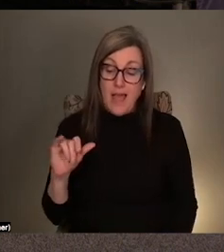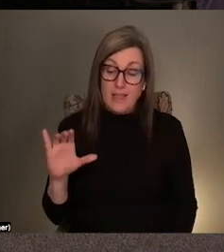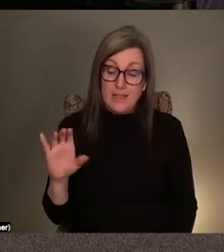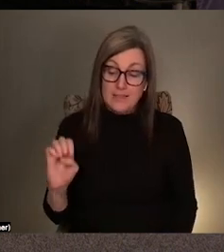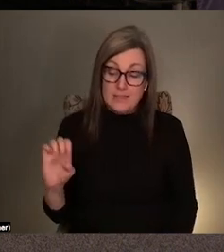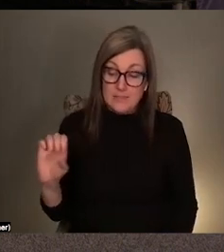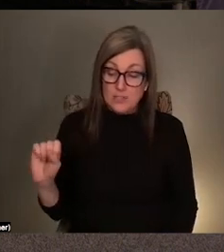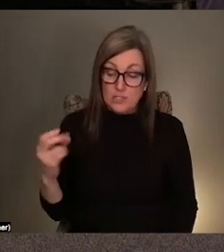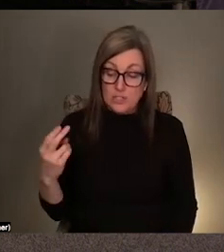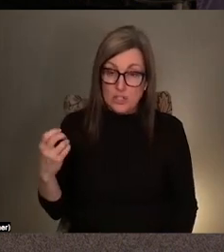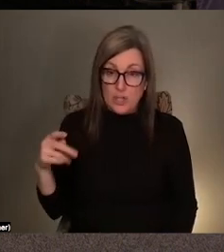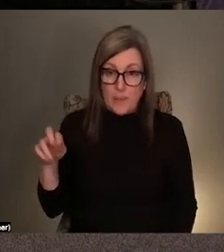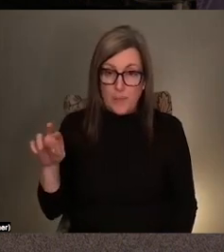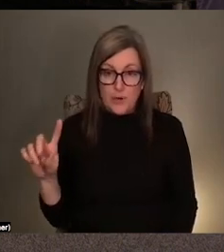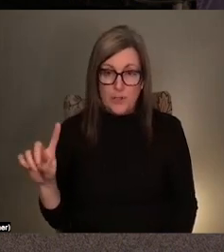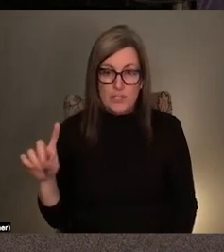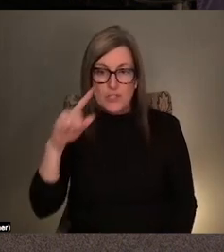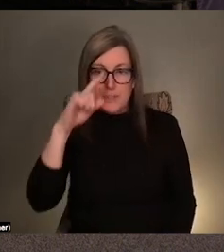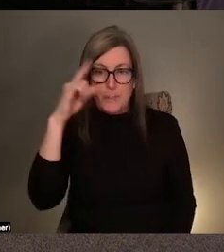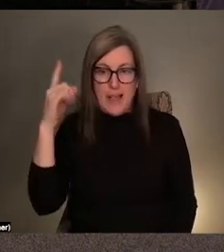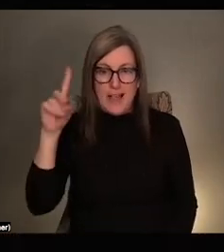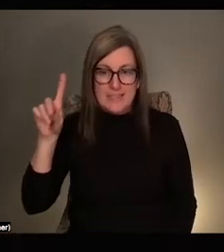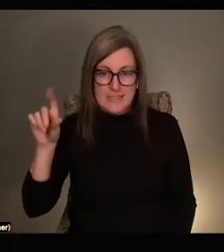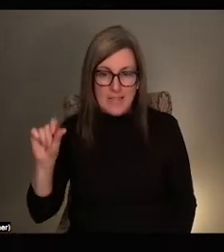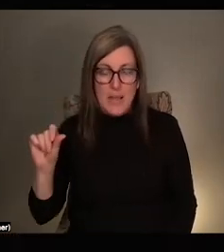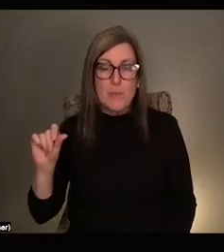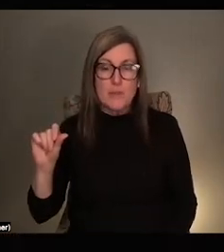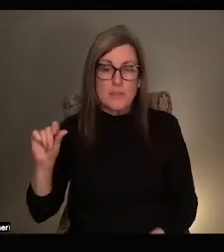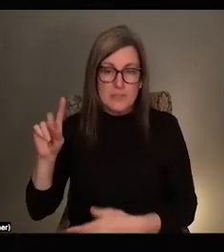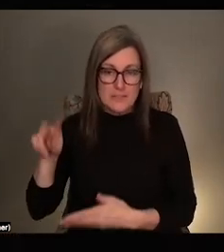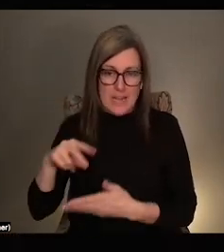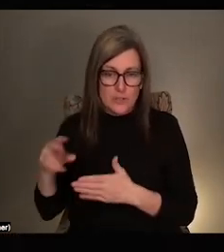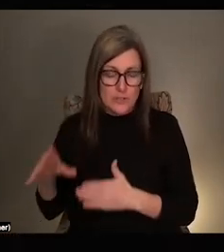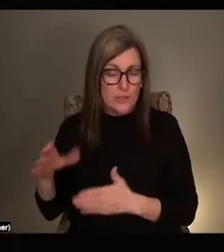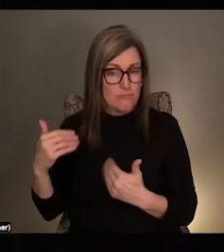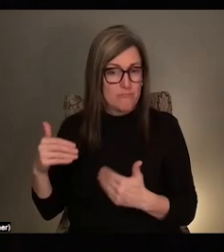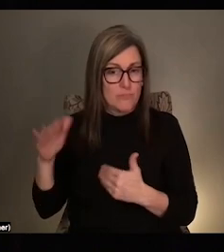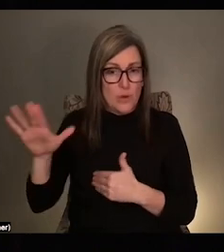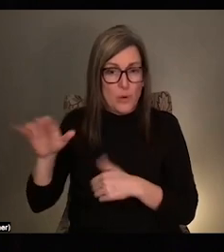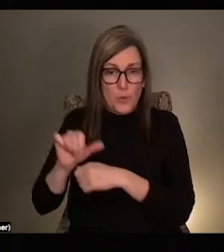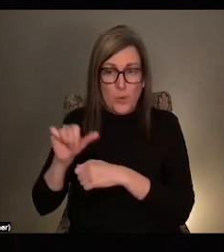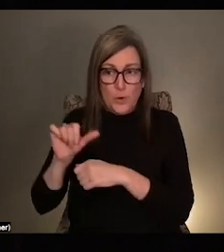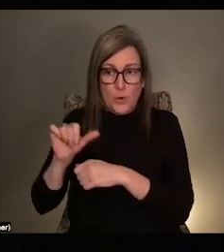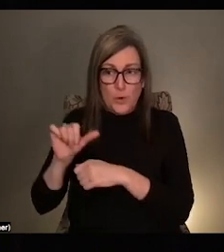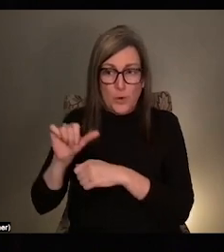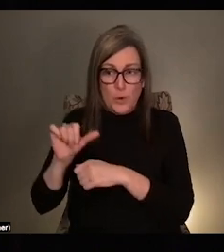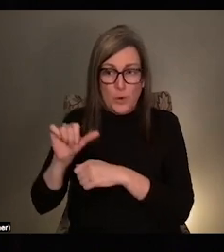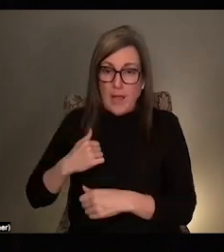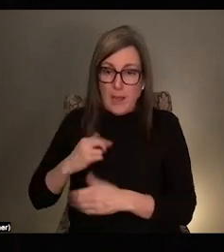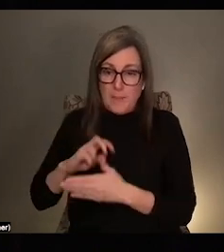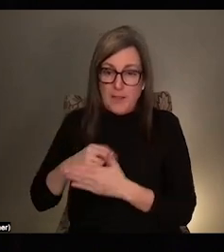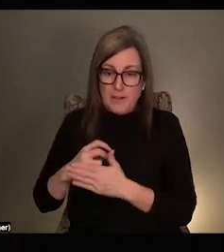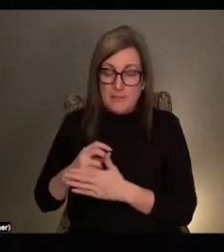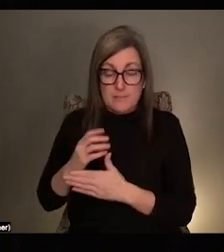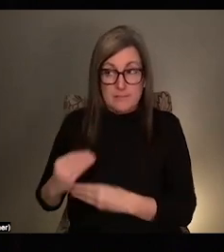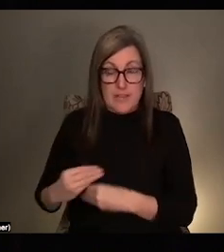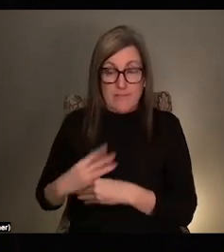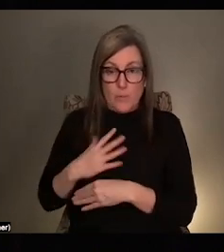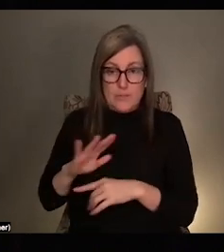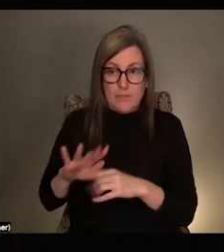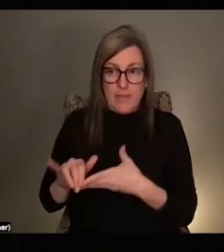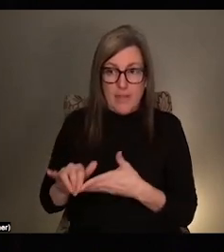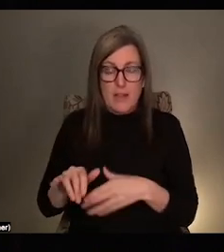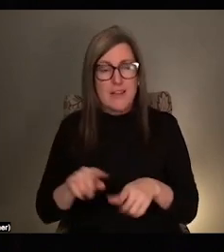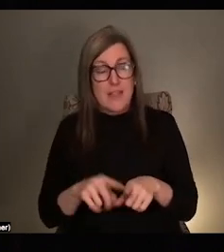um, you know, a black disabled dancer doing really incredible work that I'm like deeply influenced by. And then maybe more